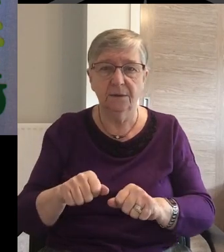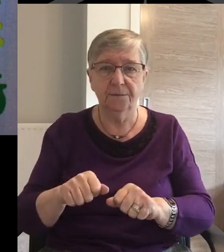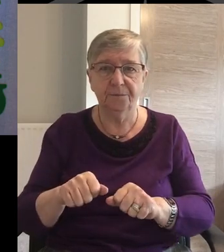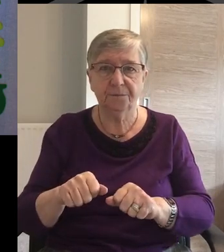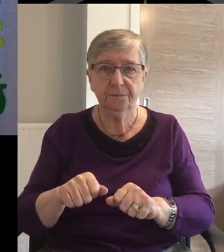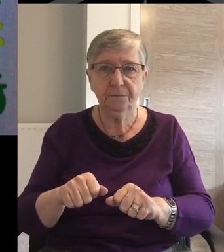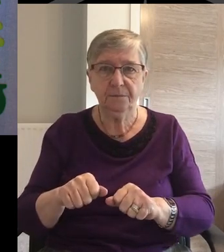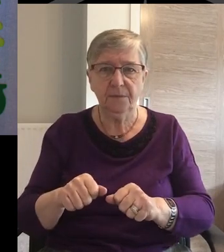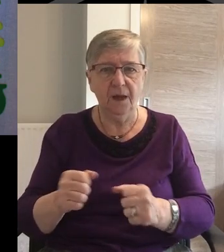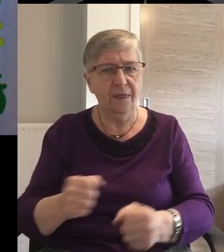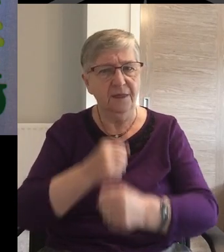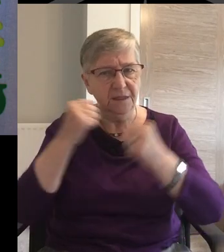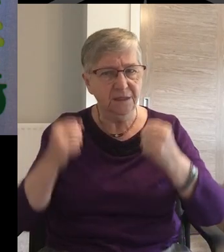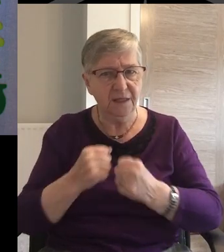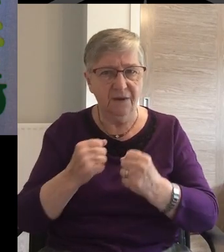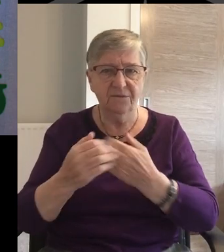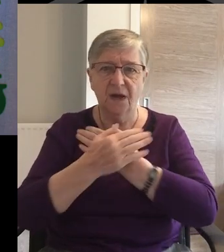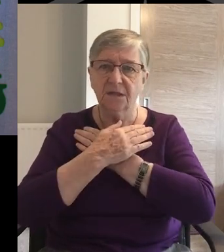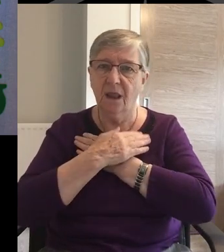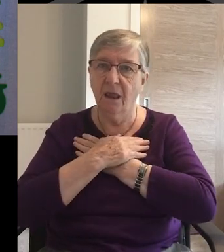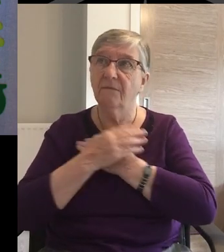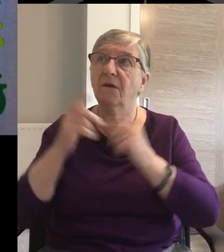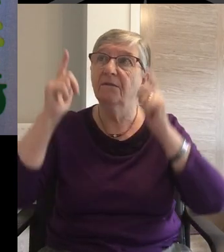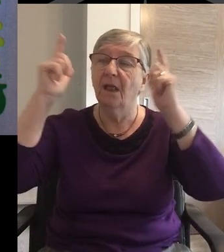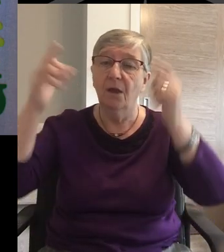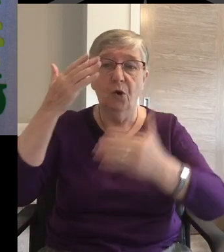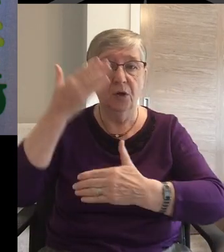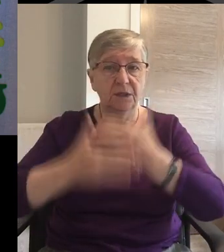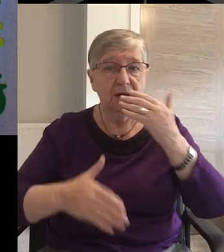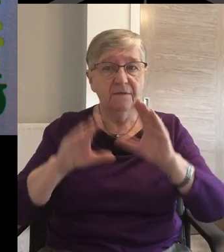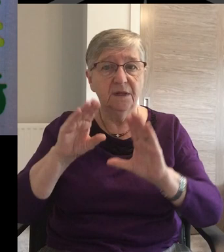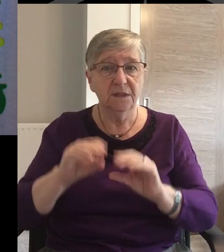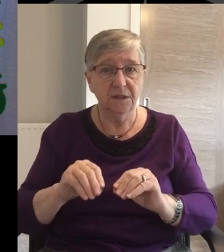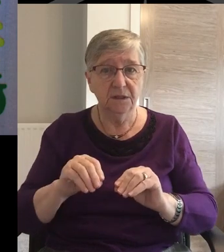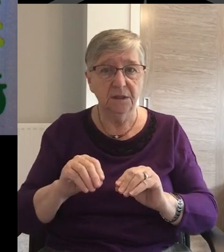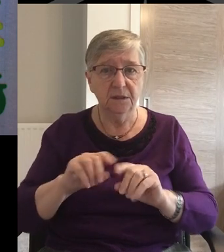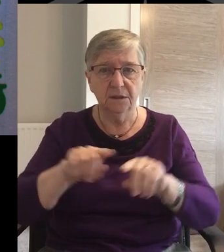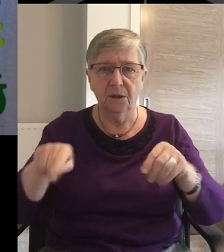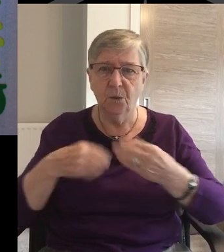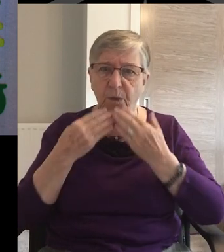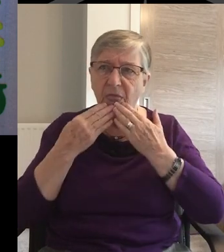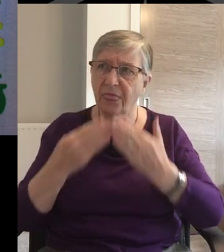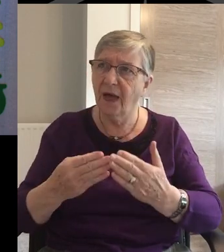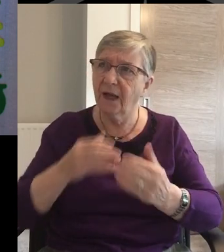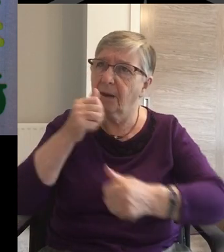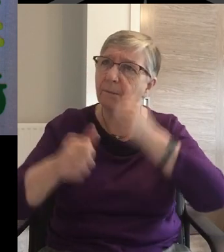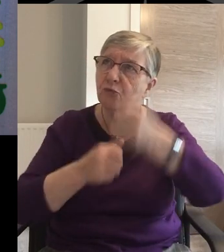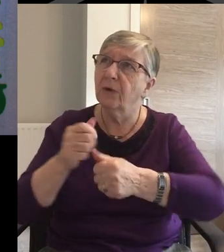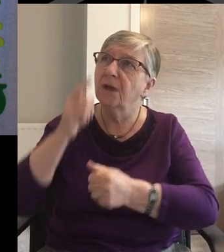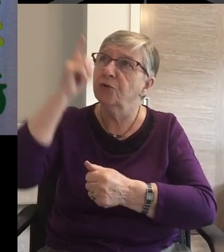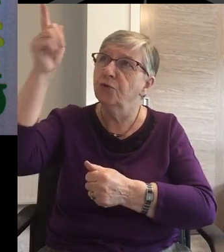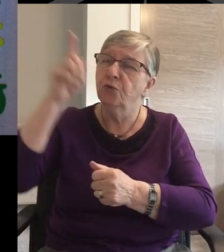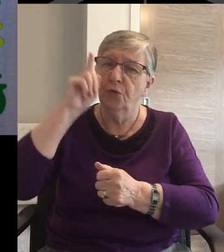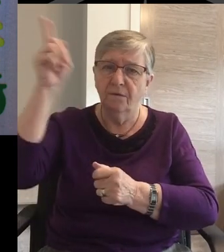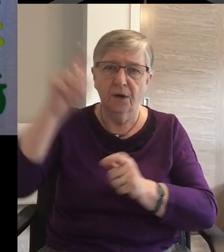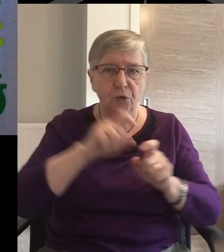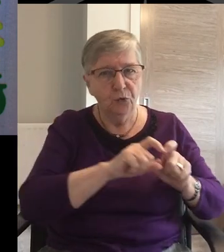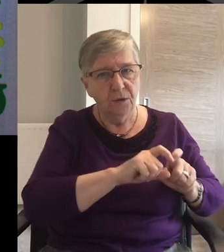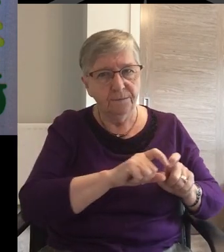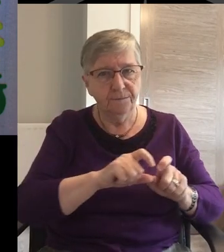The steadfast love of the Lord Never ceases We thank and praise you for your constancy, Lord